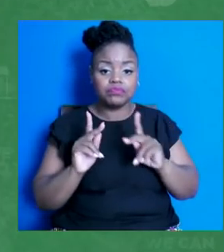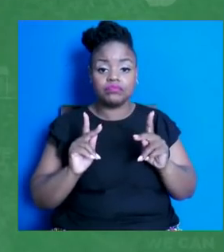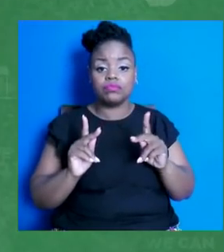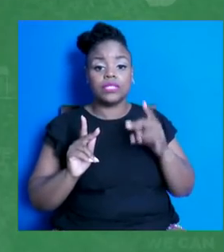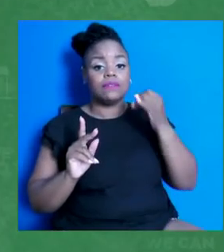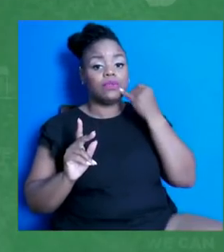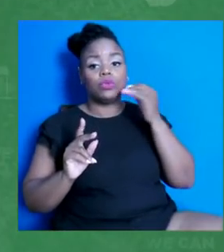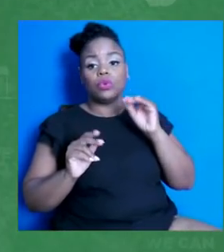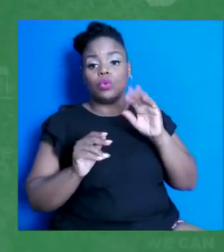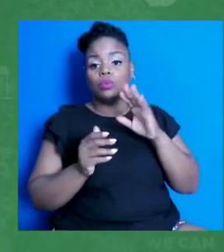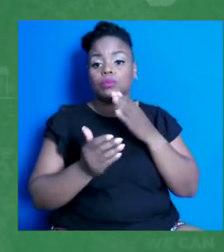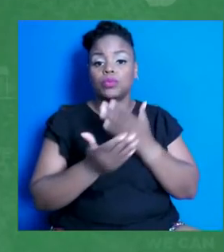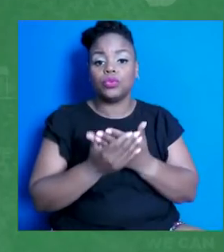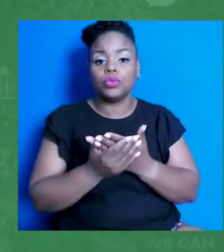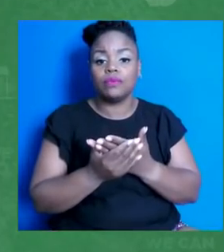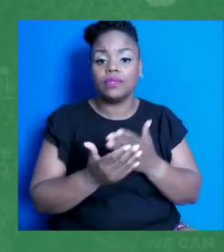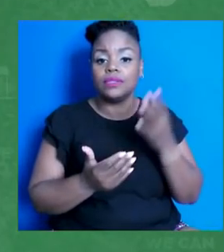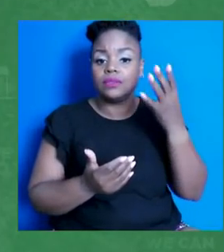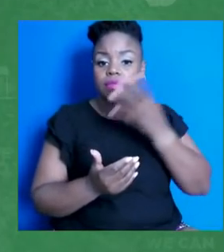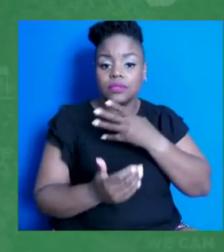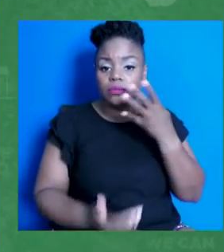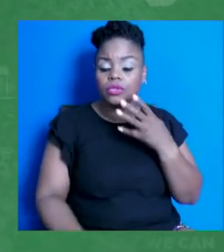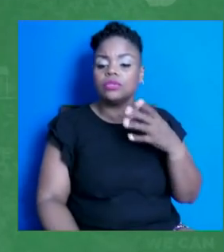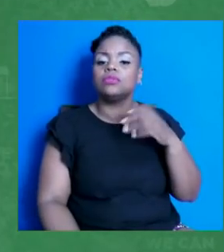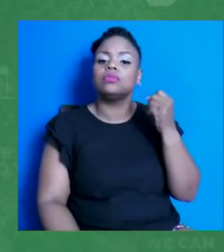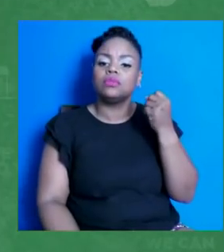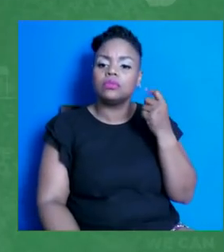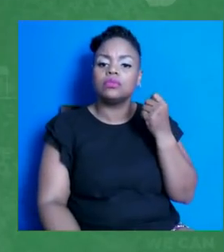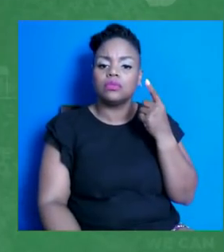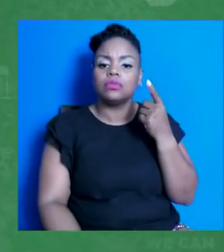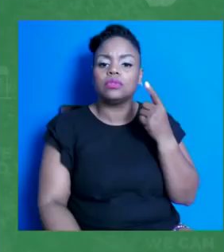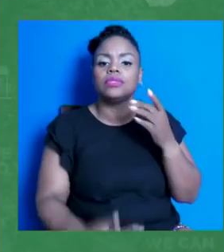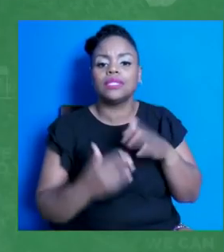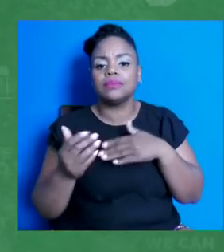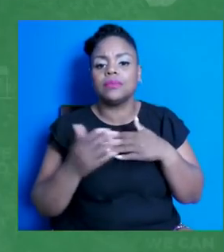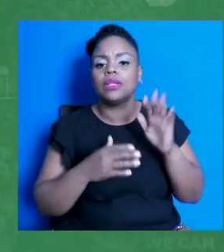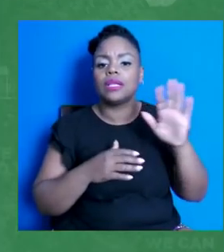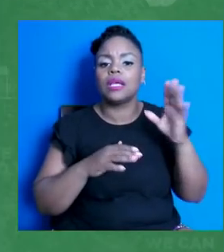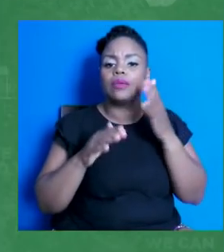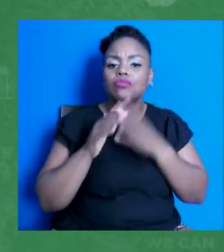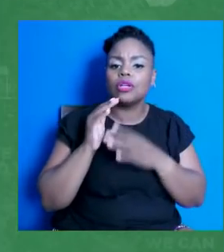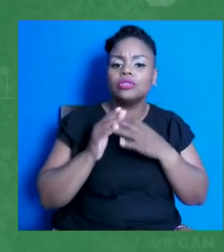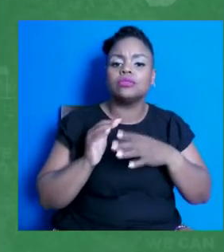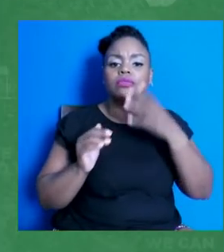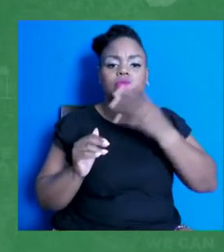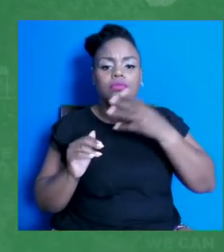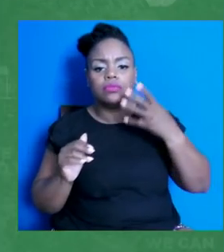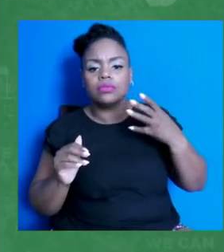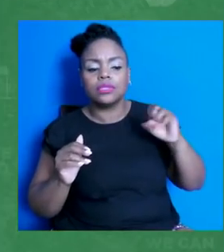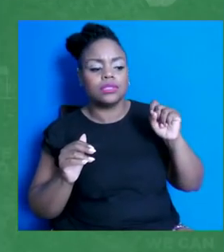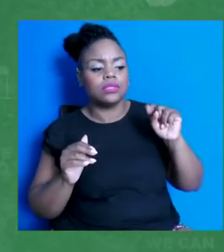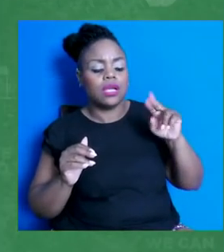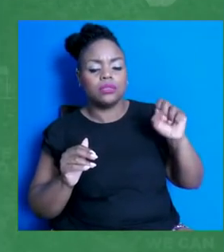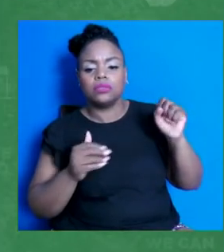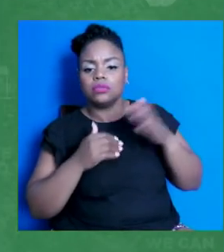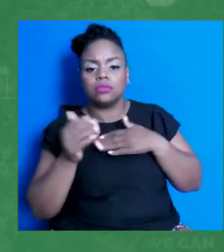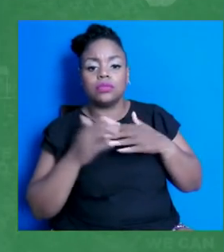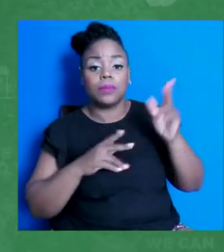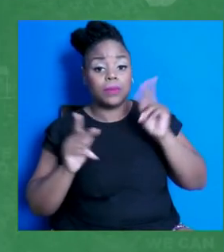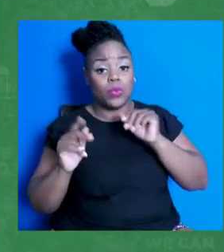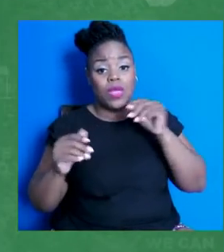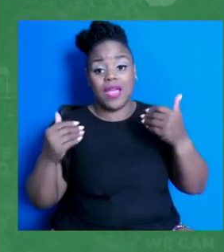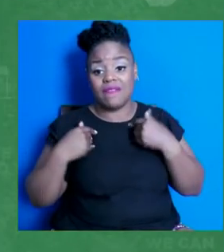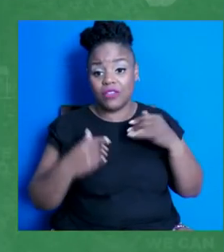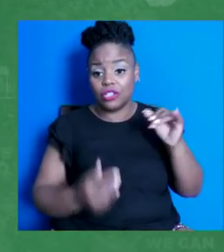available for everyone regardless of their immigration status. Similarly, may talk to folks that are uninsured and you might want to just